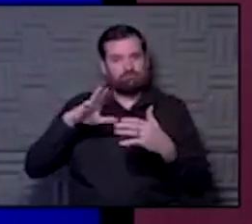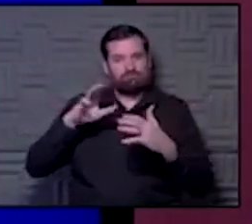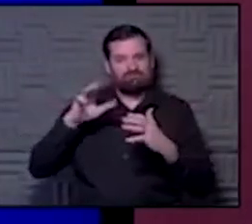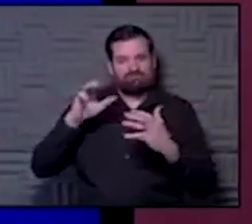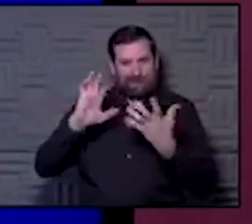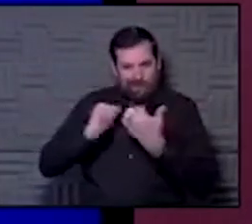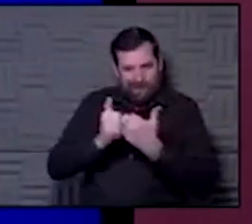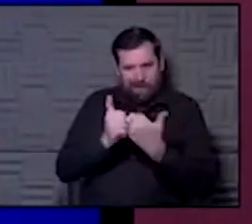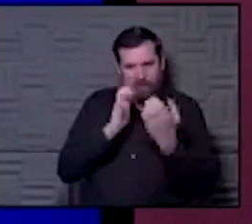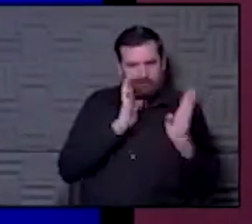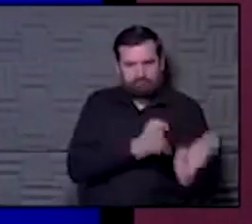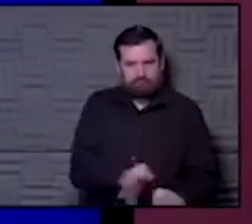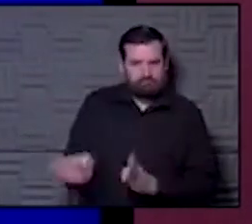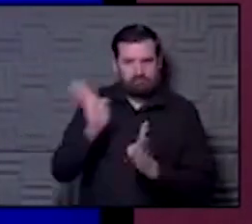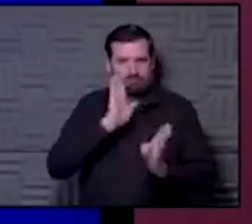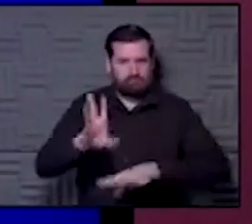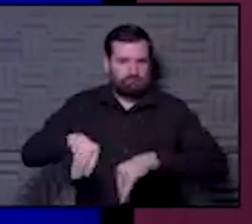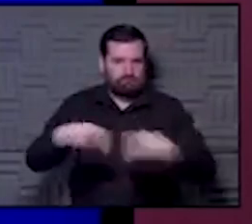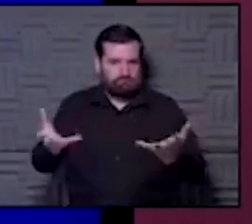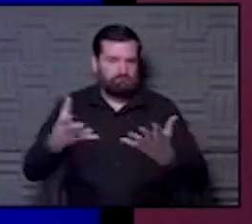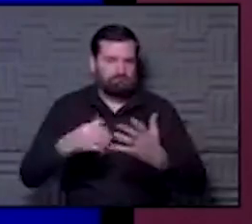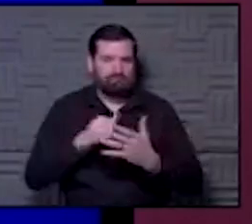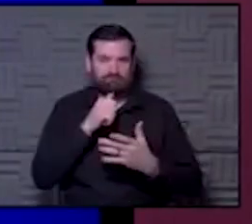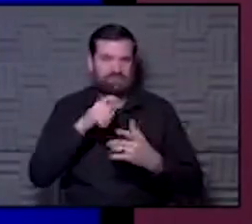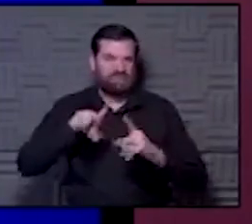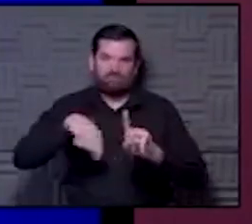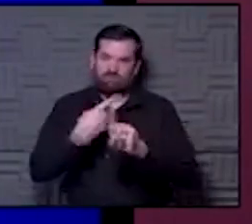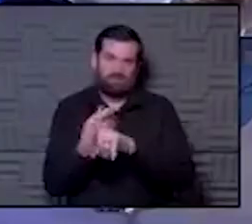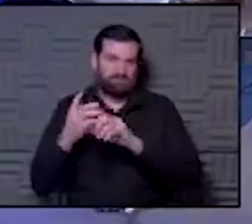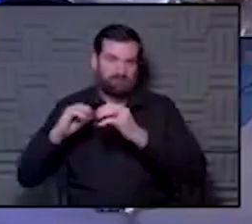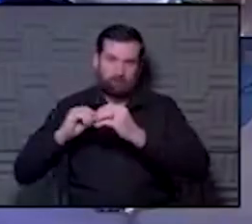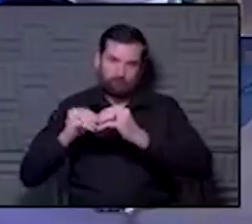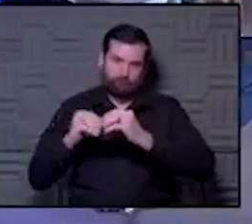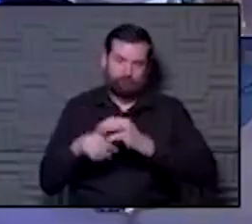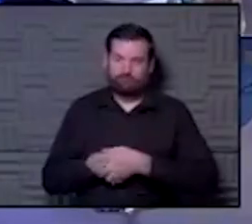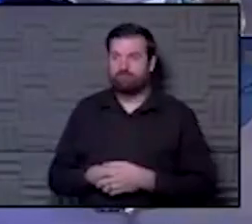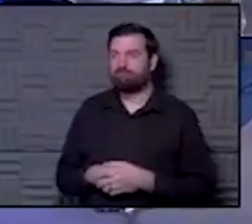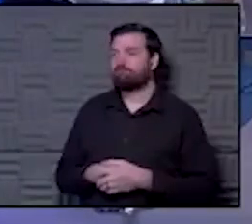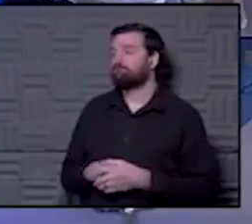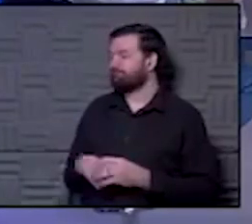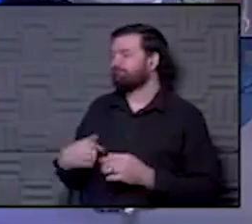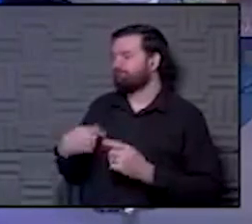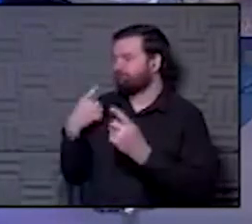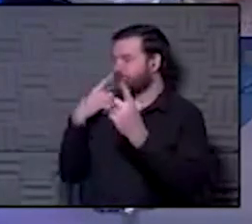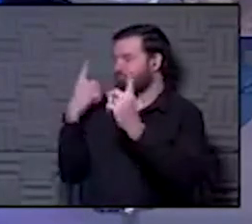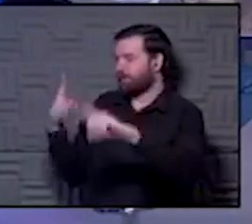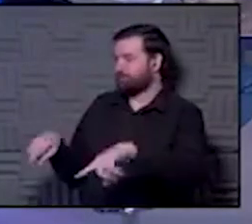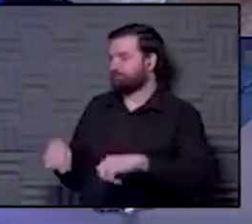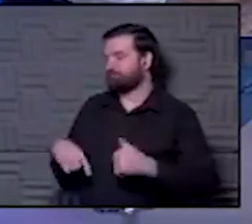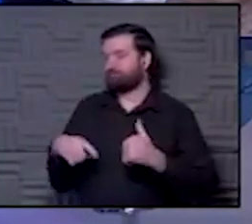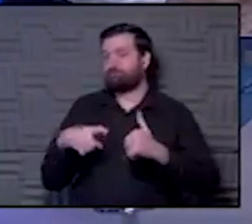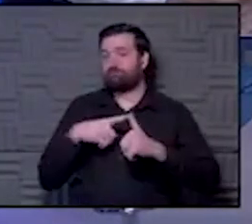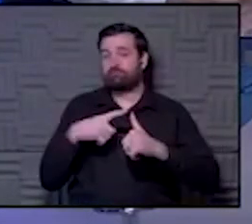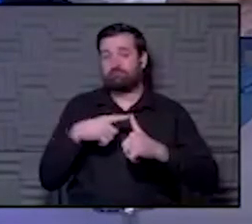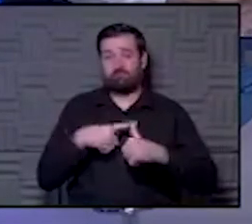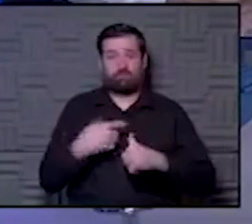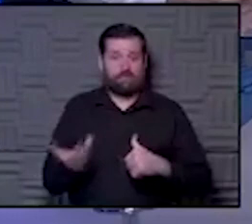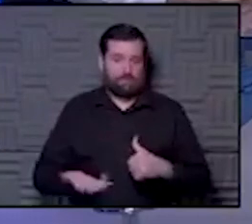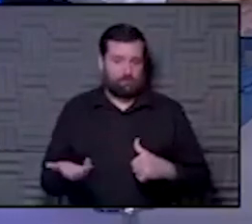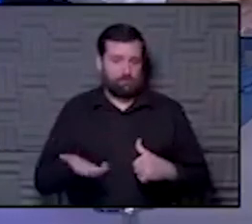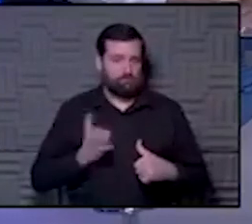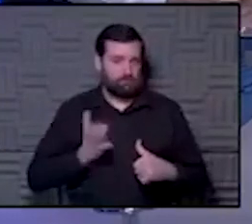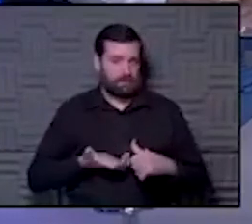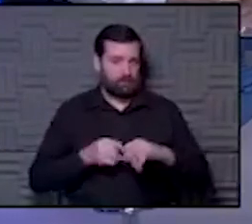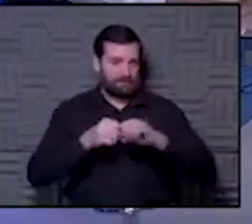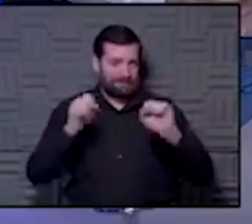aspects as well as thinking about having the dose. Thoughts about that? You know, I totally agree. I think initially here we had our